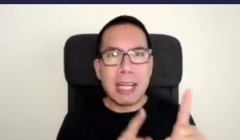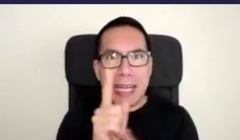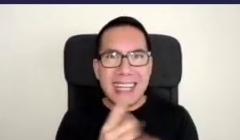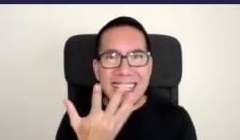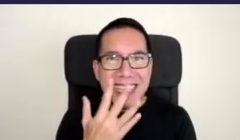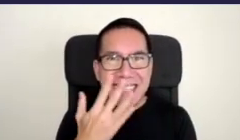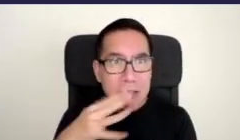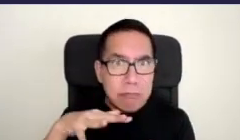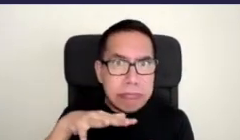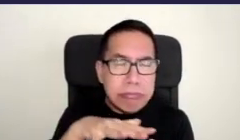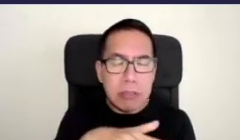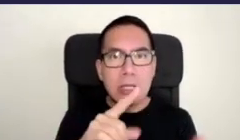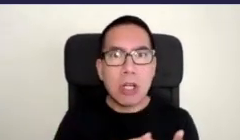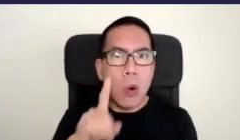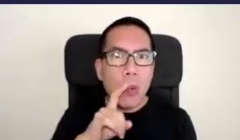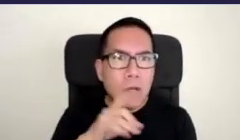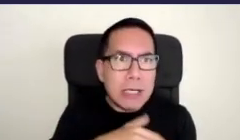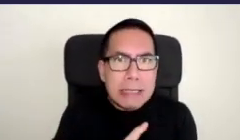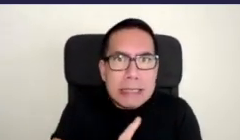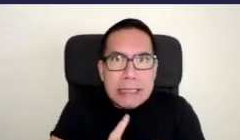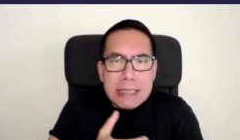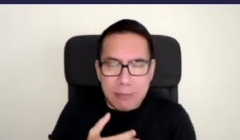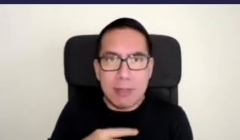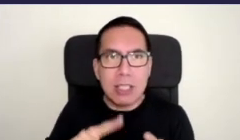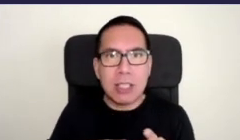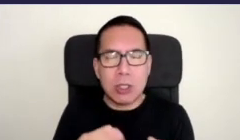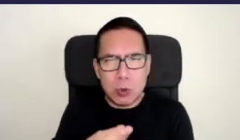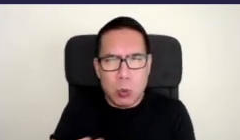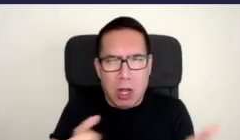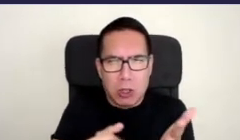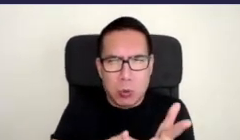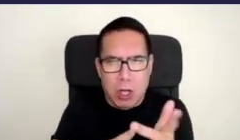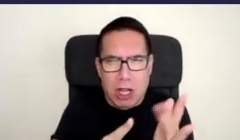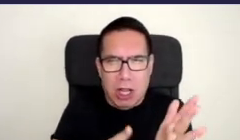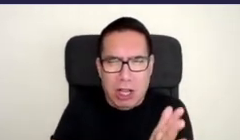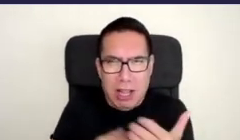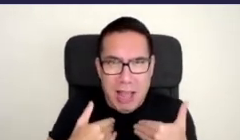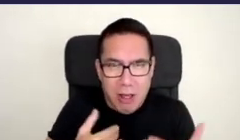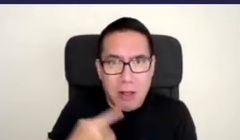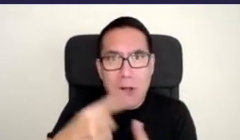water retention issues soil health issues and extreme weather events